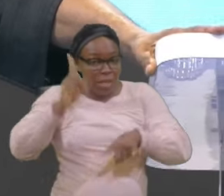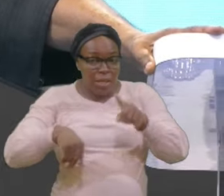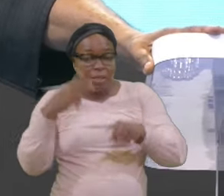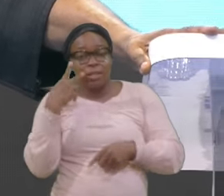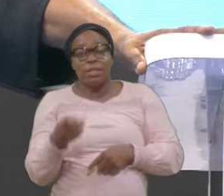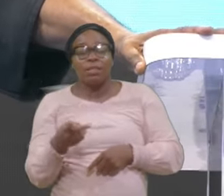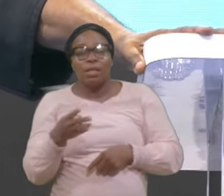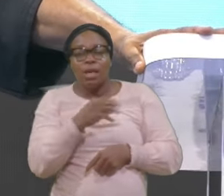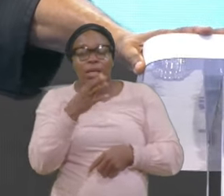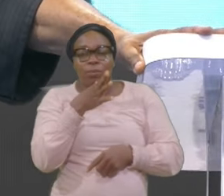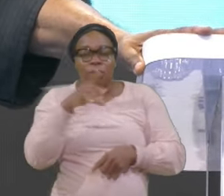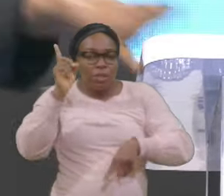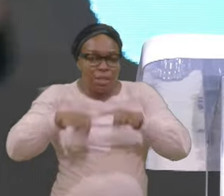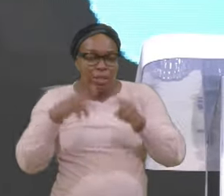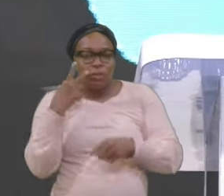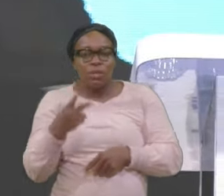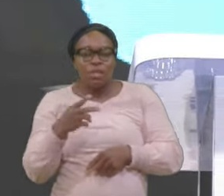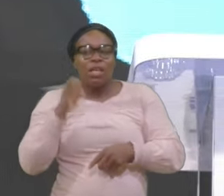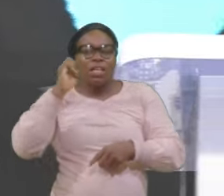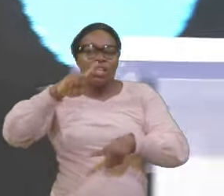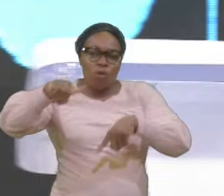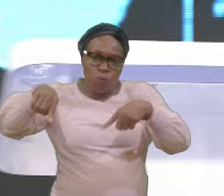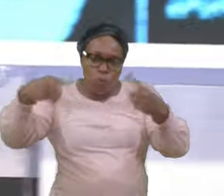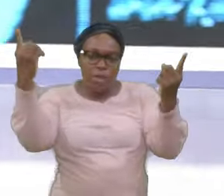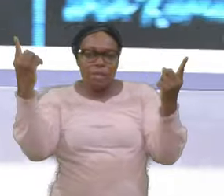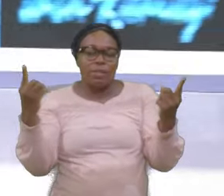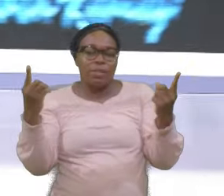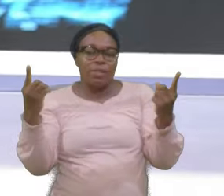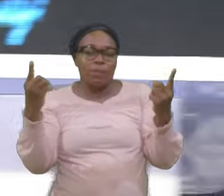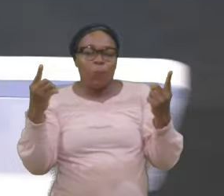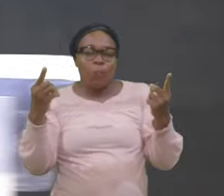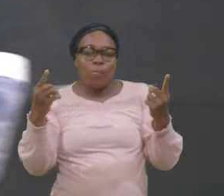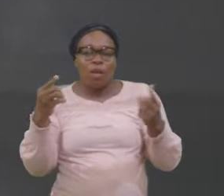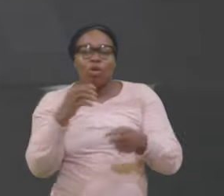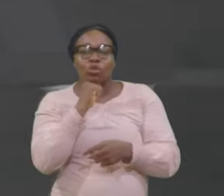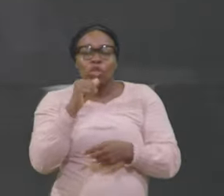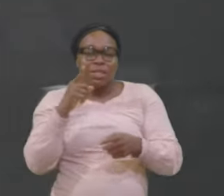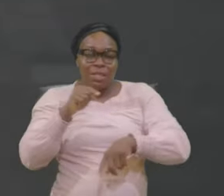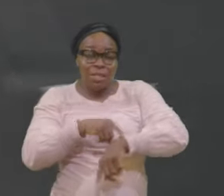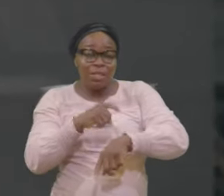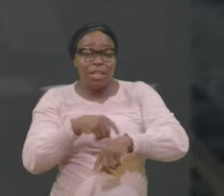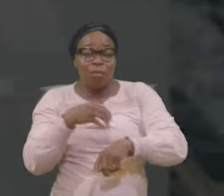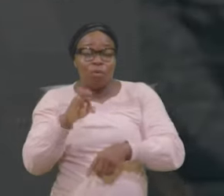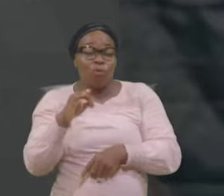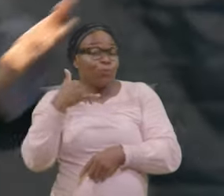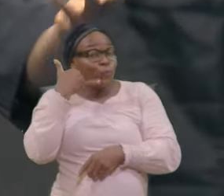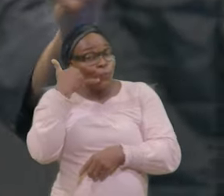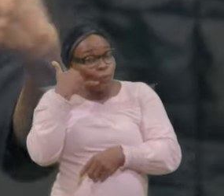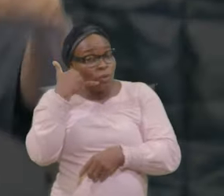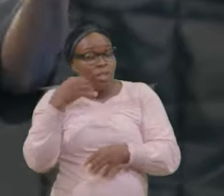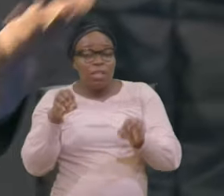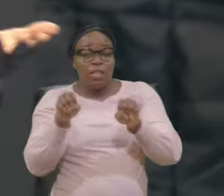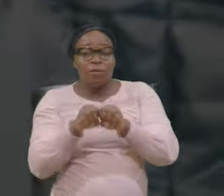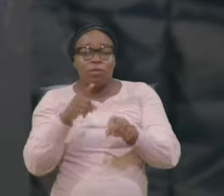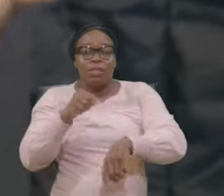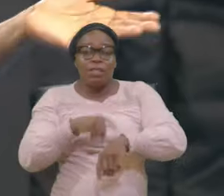reach Him He went It was not At the time Of cell phone Even at this Time of cell phone If you don't